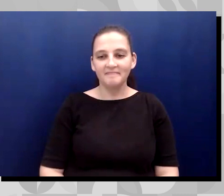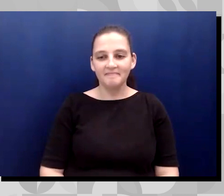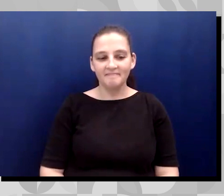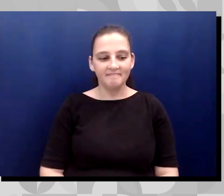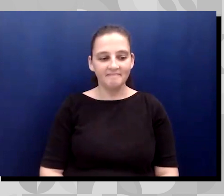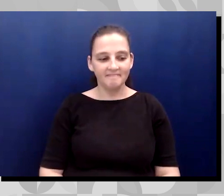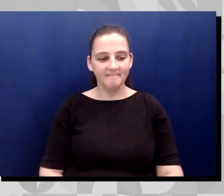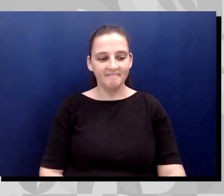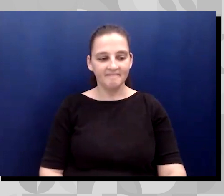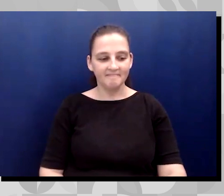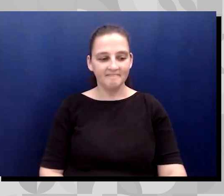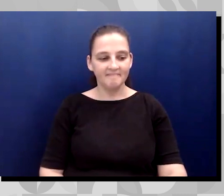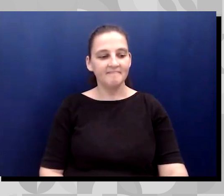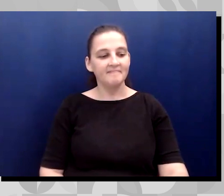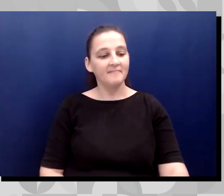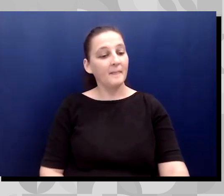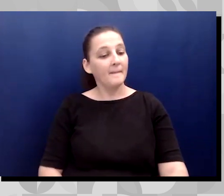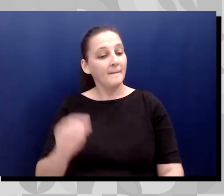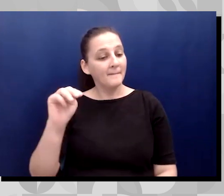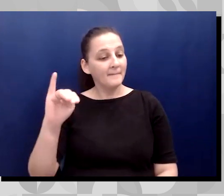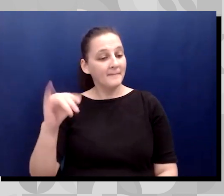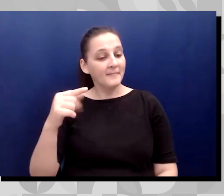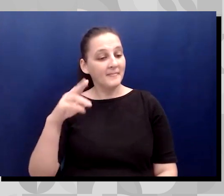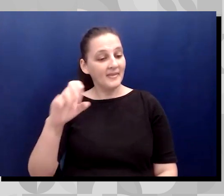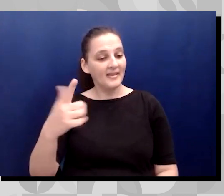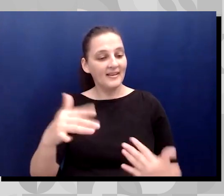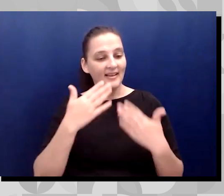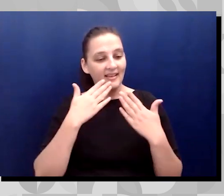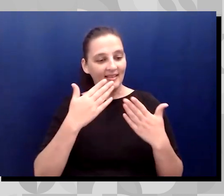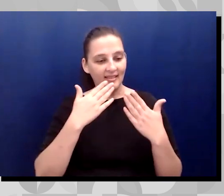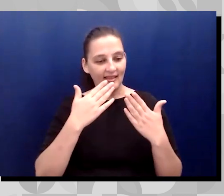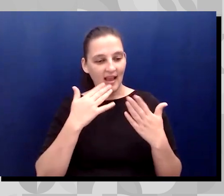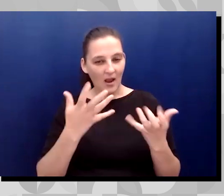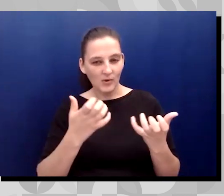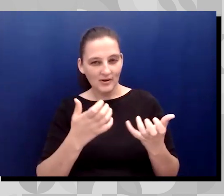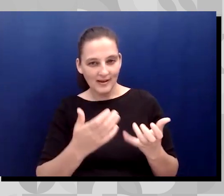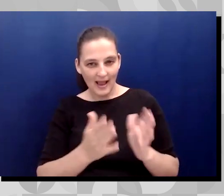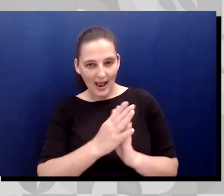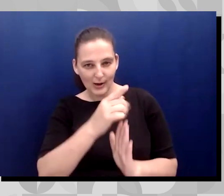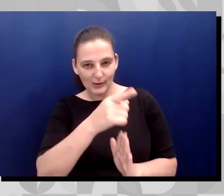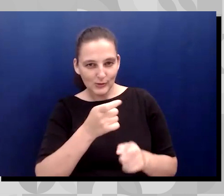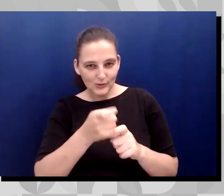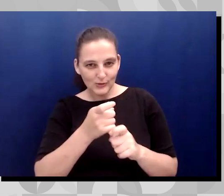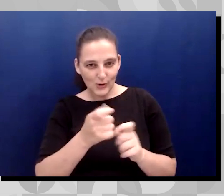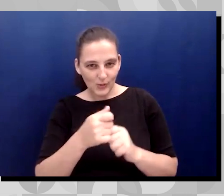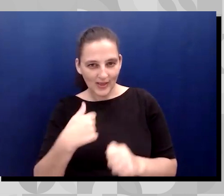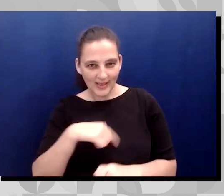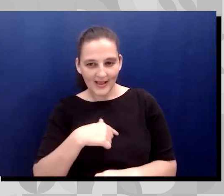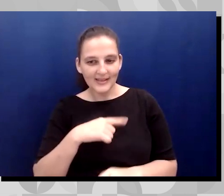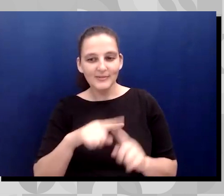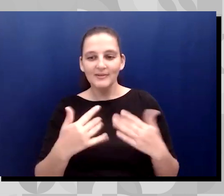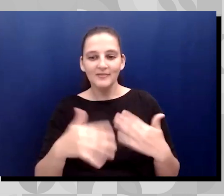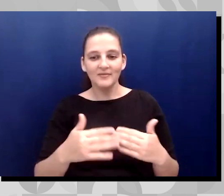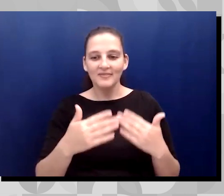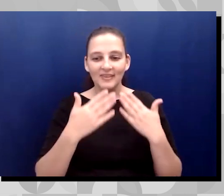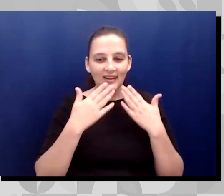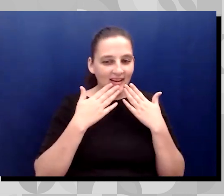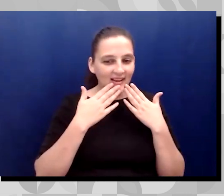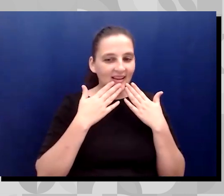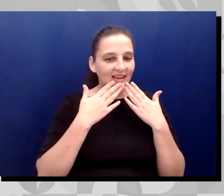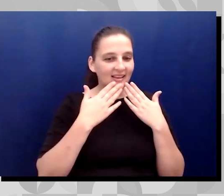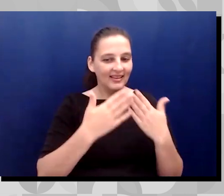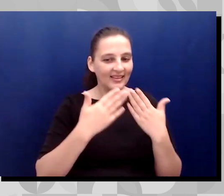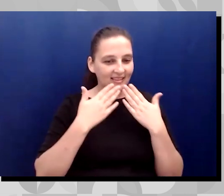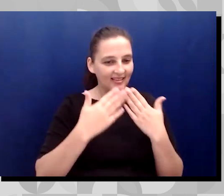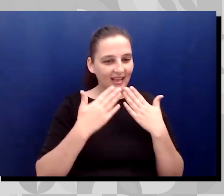Miguel, thank you so much. I almost wanted to tempt you to share a joke with us. But Miguel, thank you so much for sharing this incredibly powerful